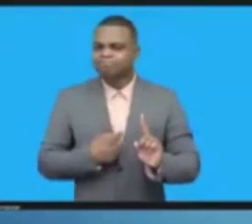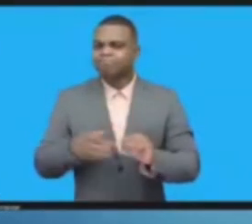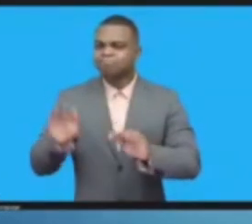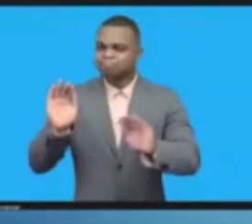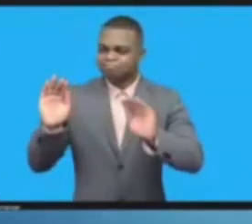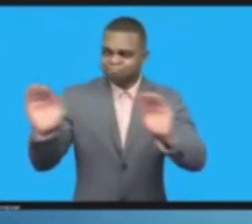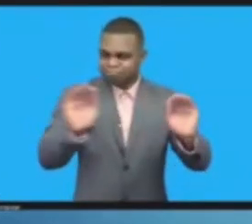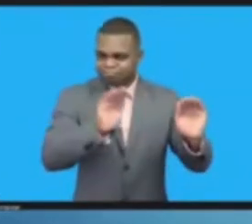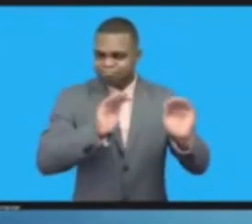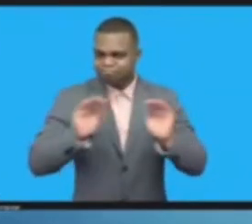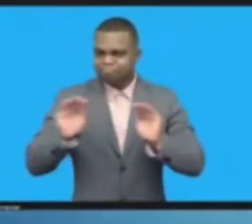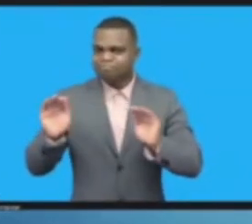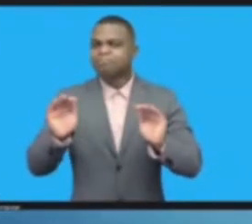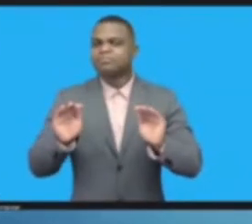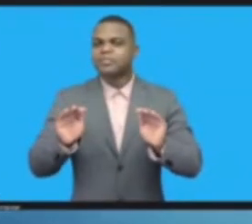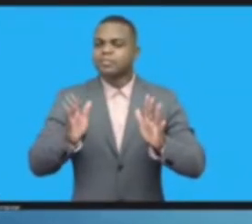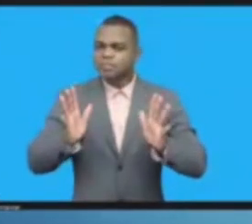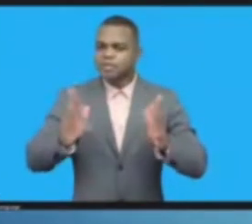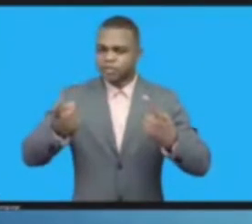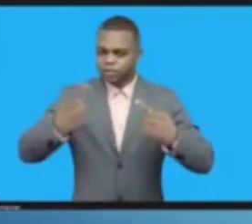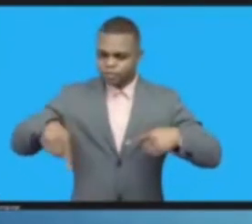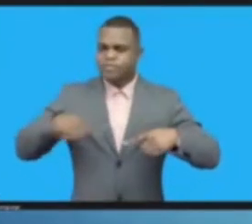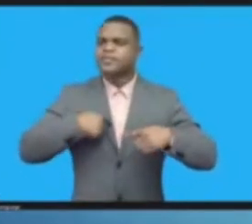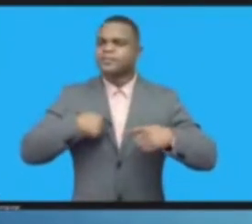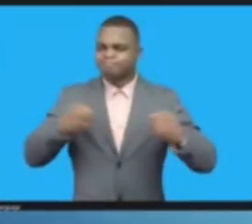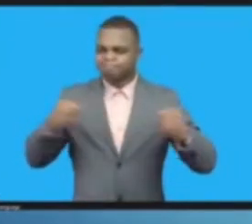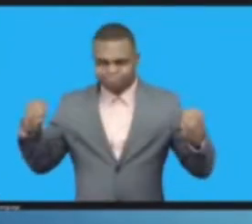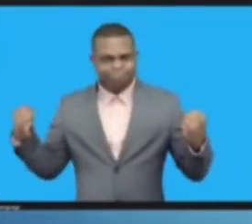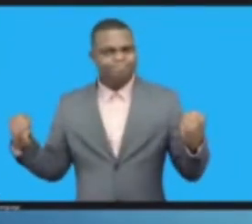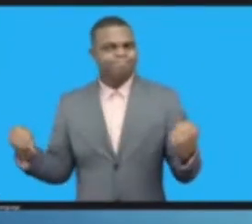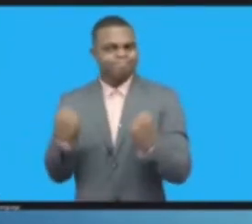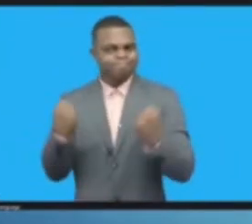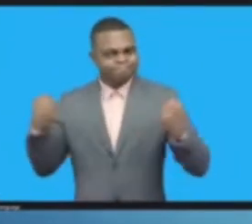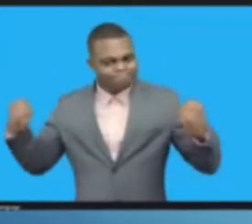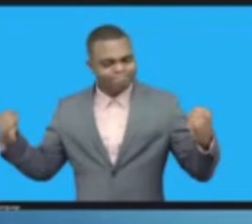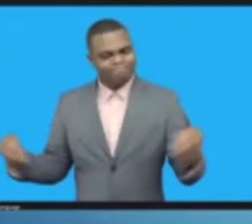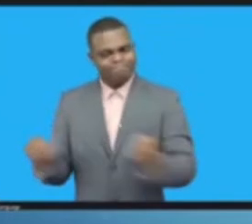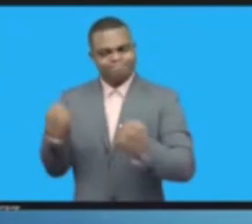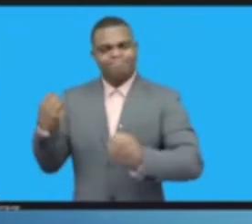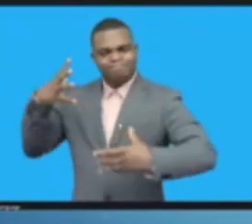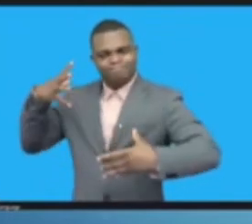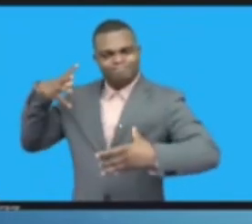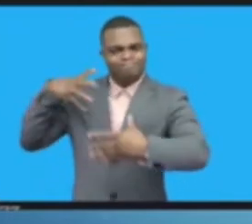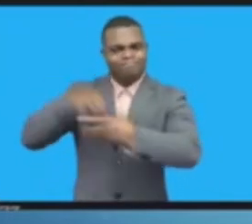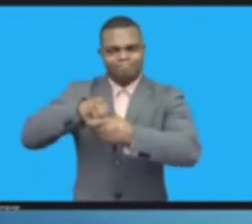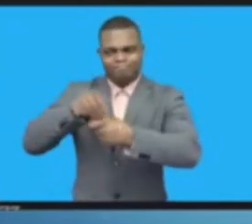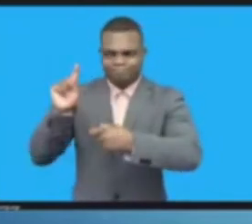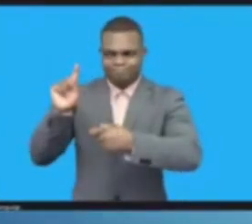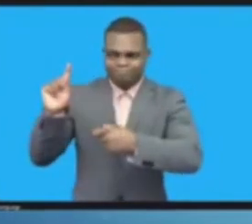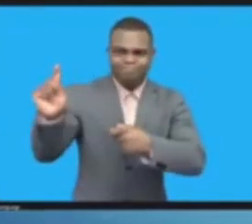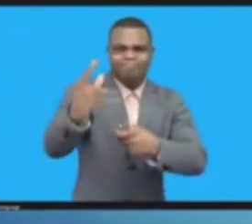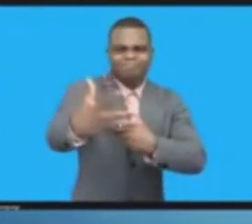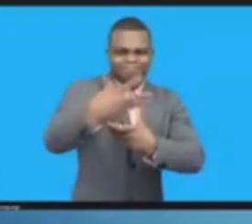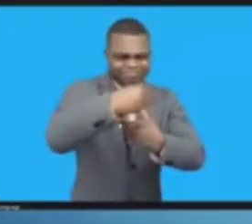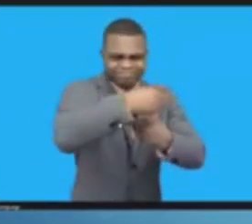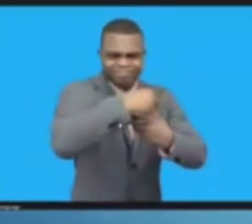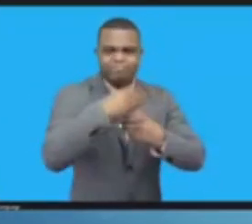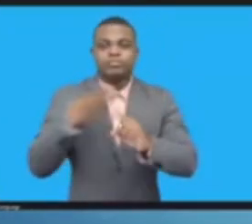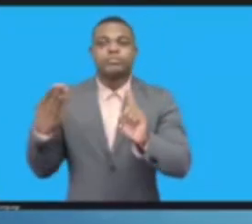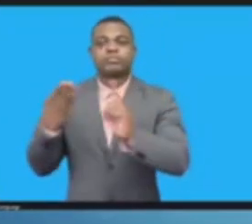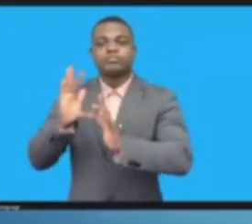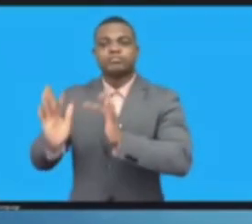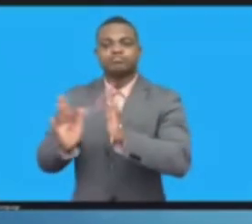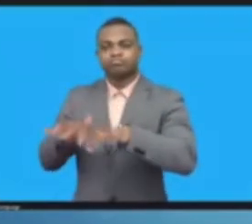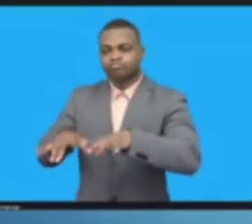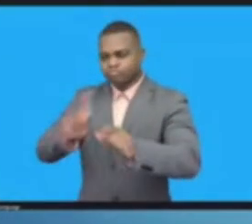Technology has produced the information age, he said. Now, it's up to all of